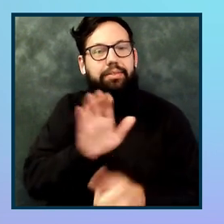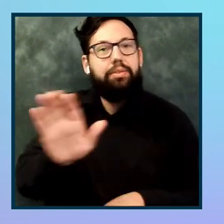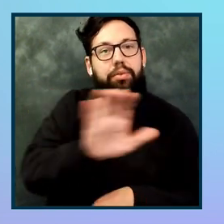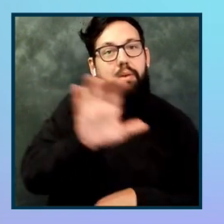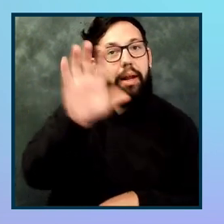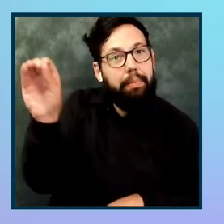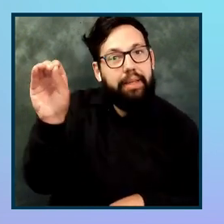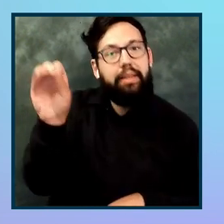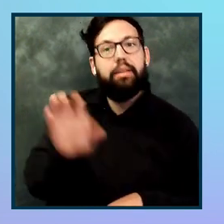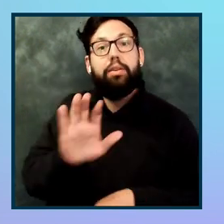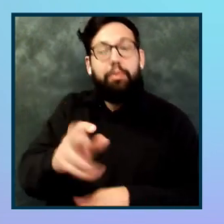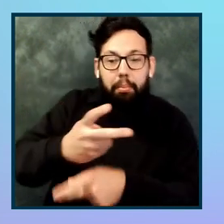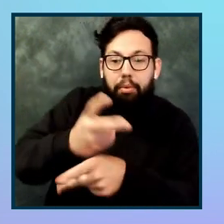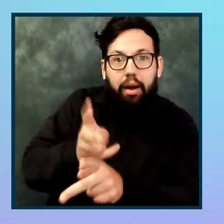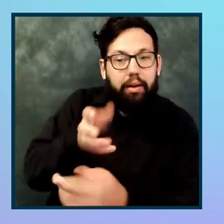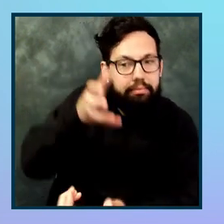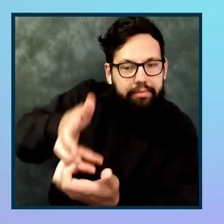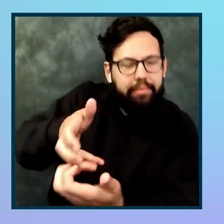So build the one that works for you.